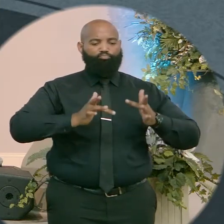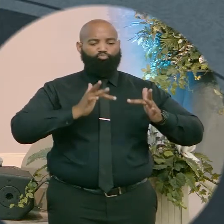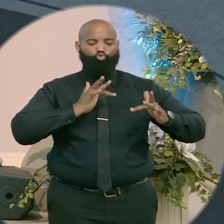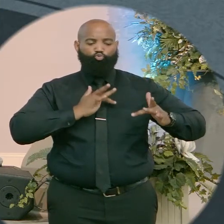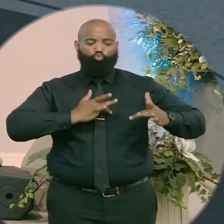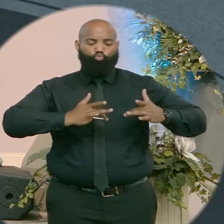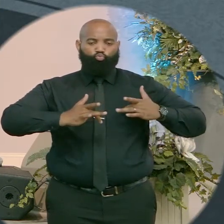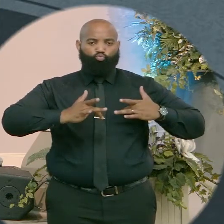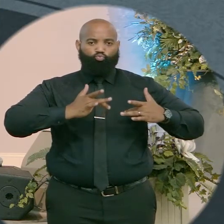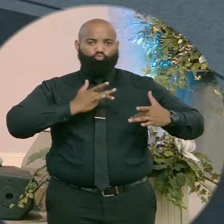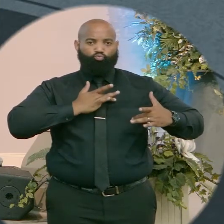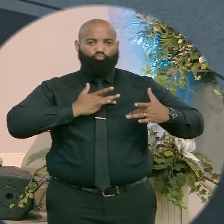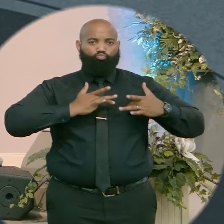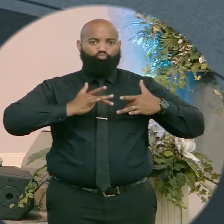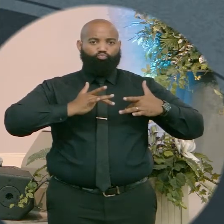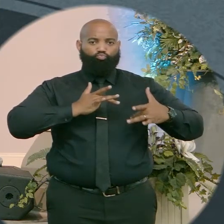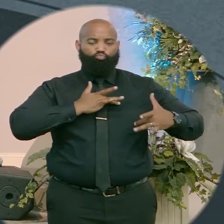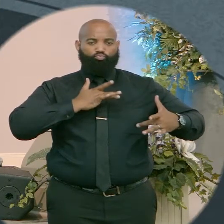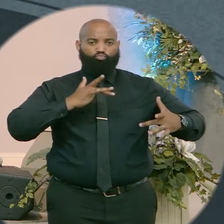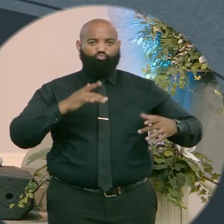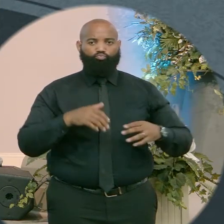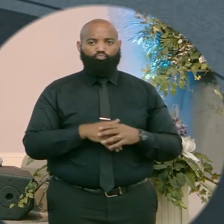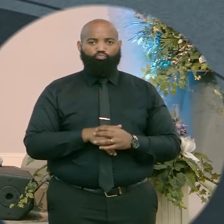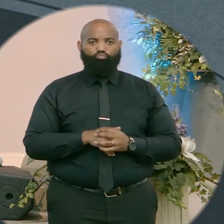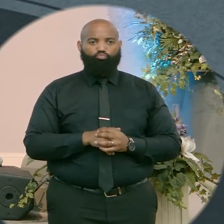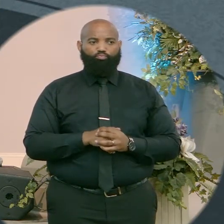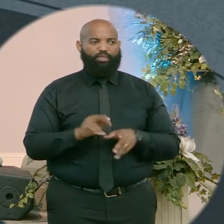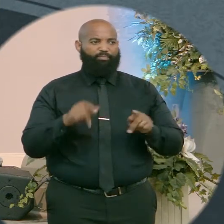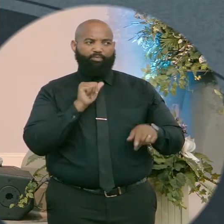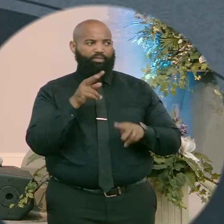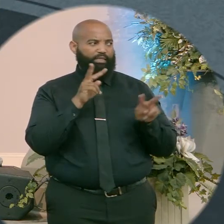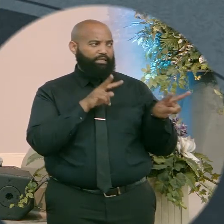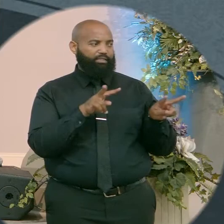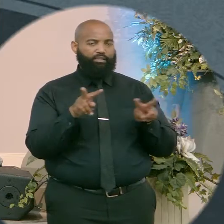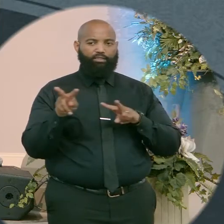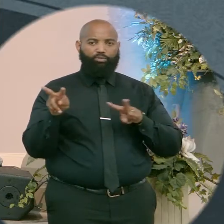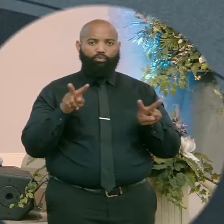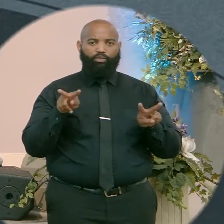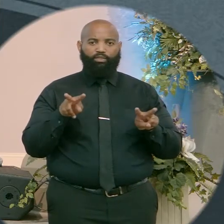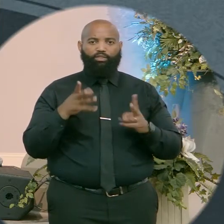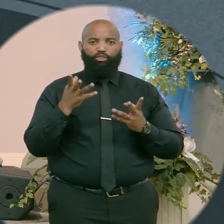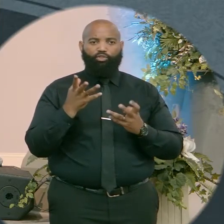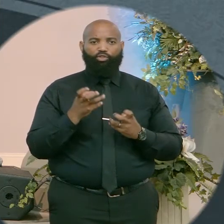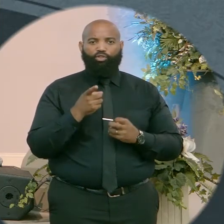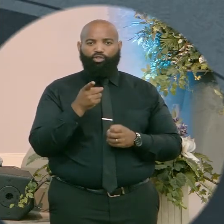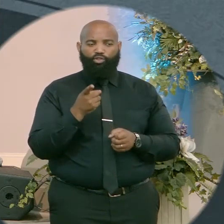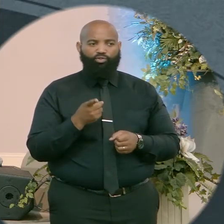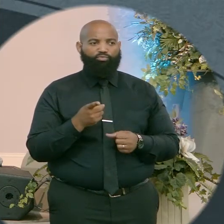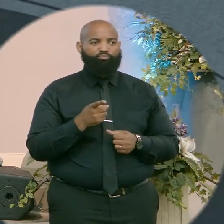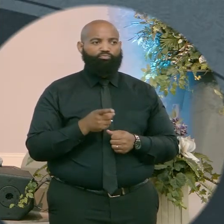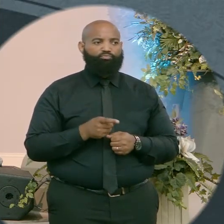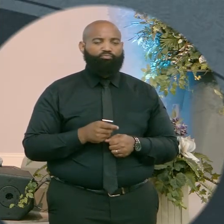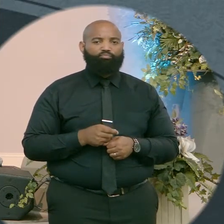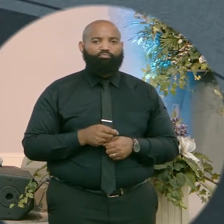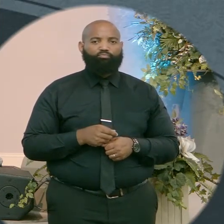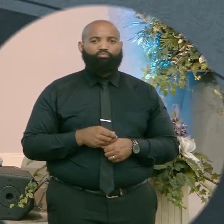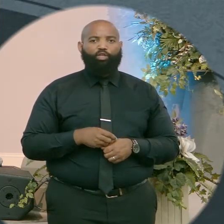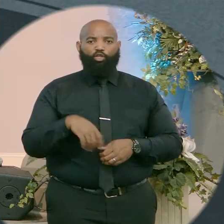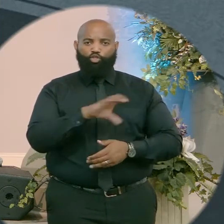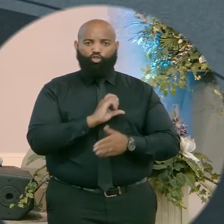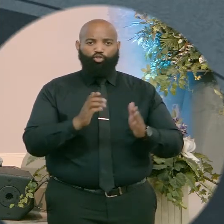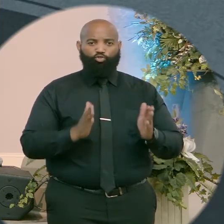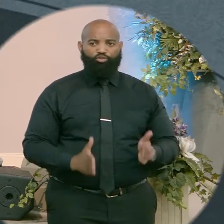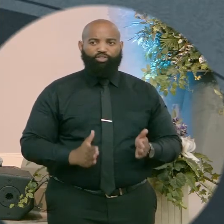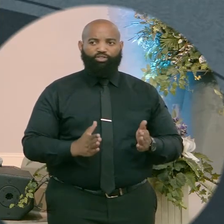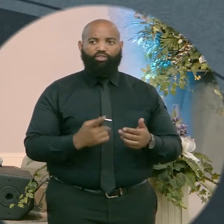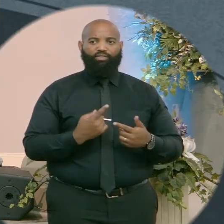If you're in this room, all the eyes are closed, nobody's looking around but me, and you've just drifted. I just want you to wave your hand as a sign